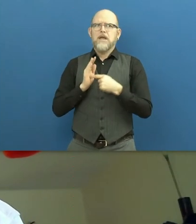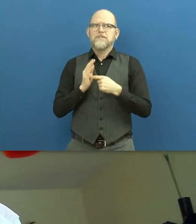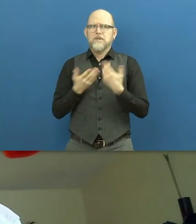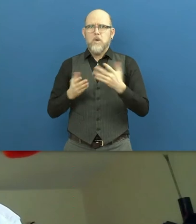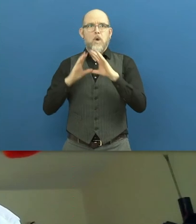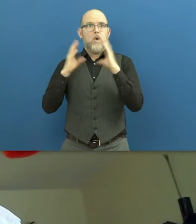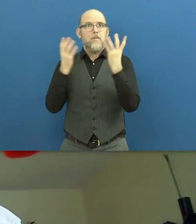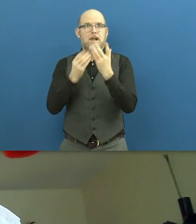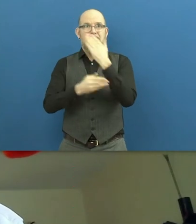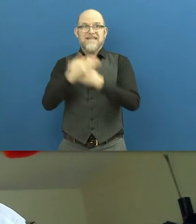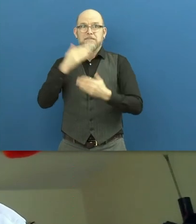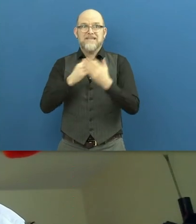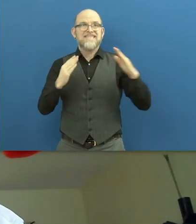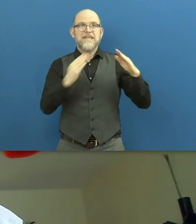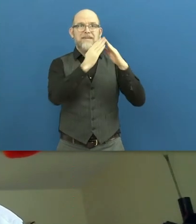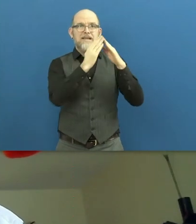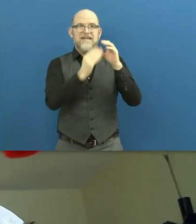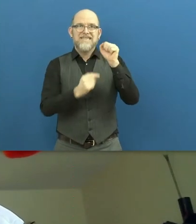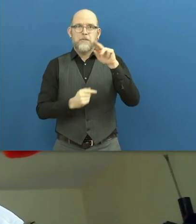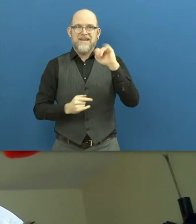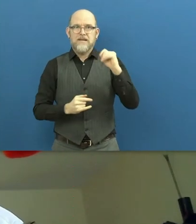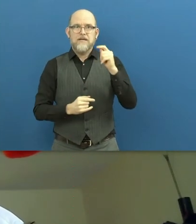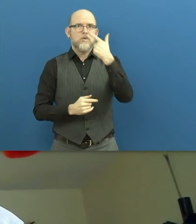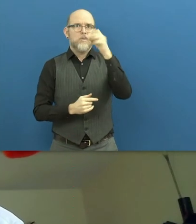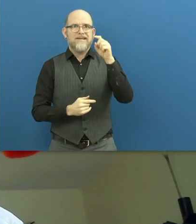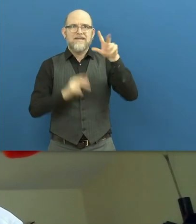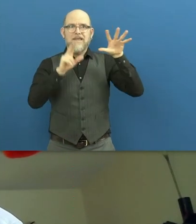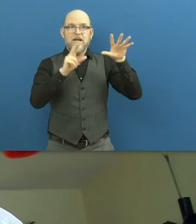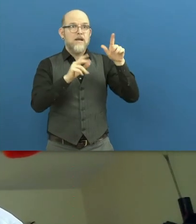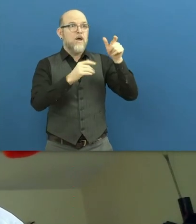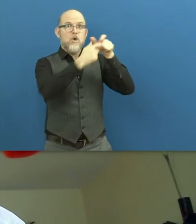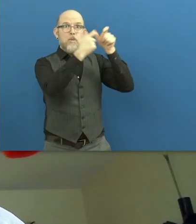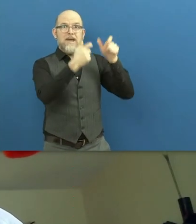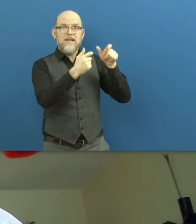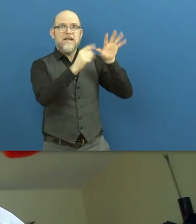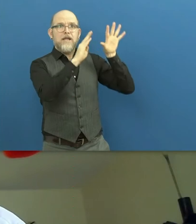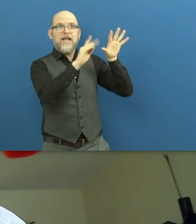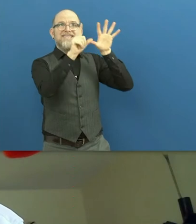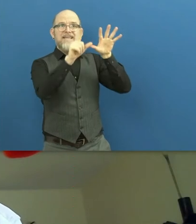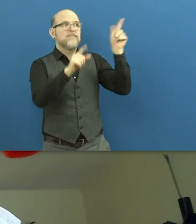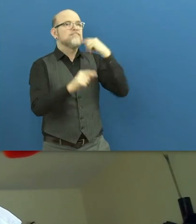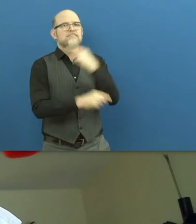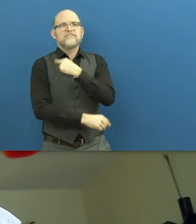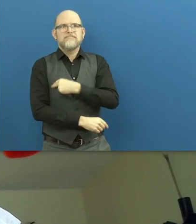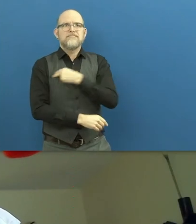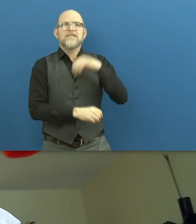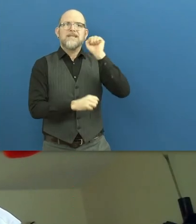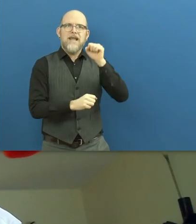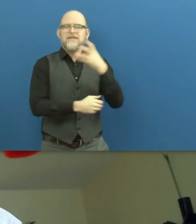For example, at the Global Disability Summit in 2018, there were 97 commitments on